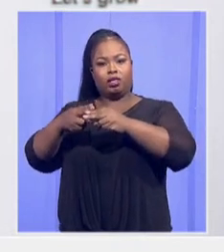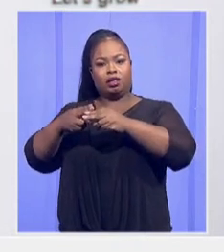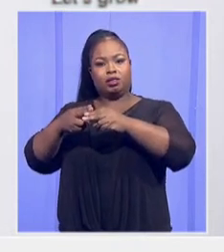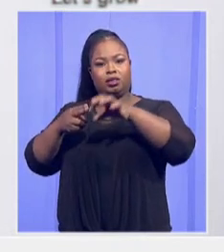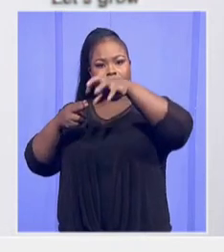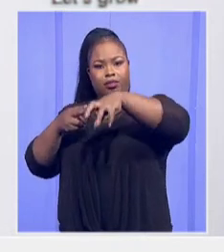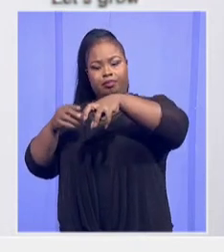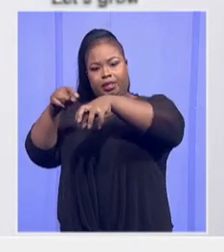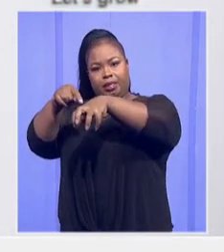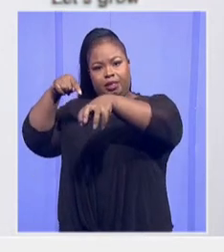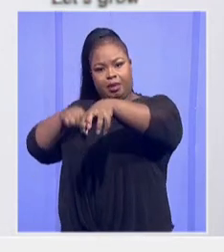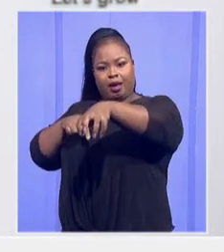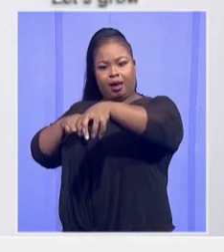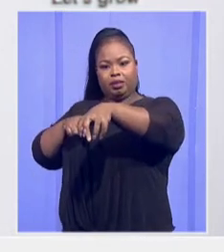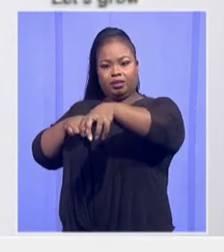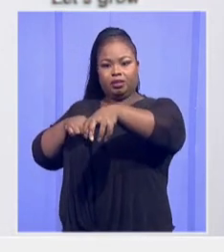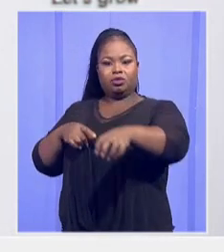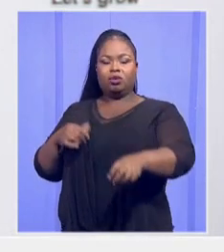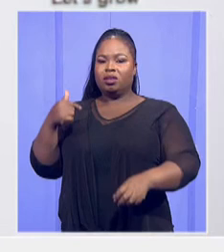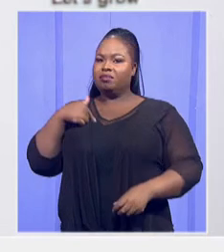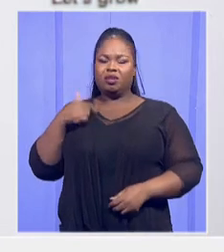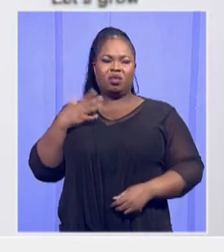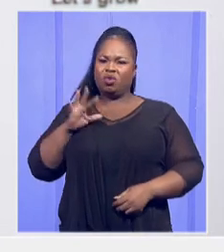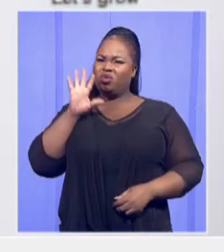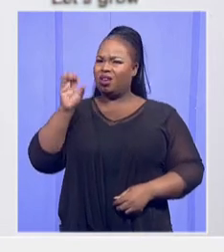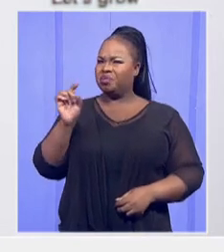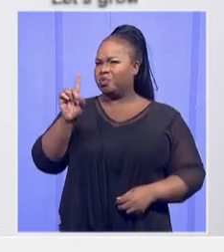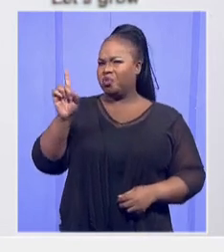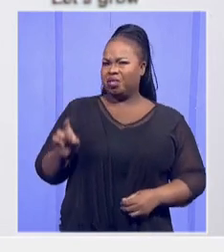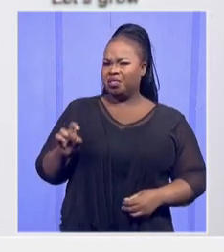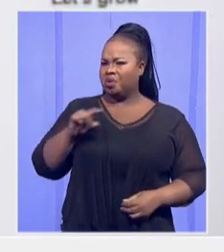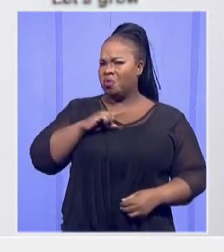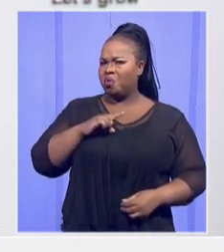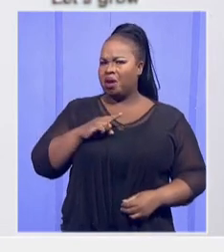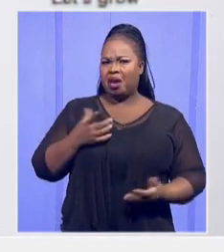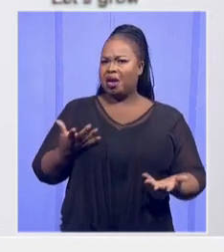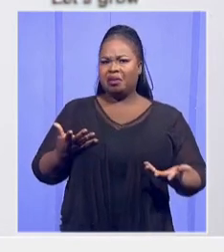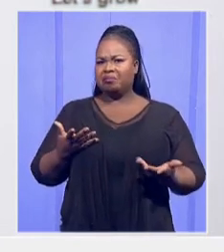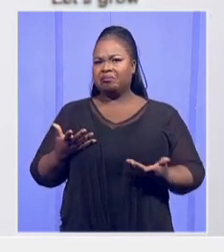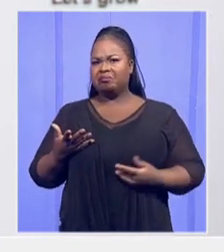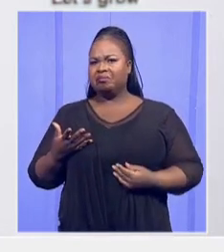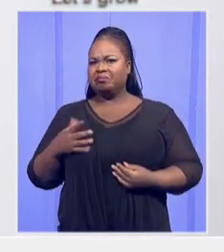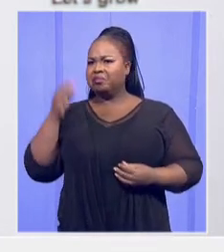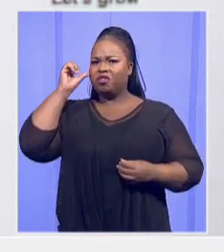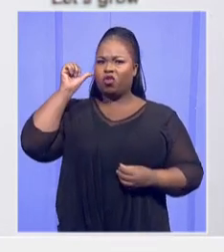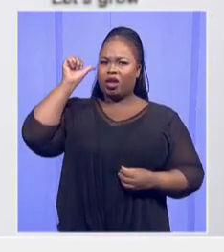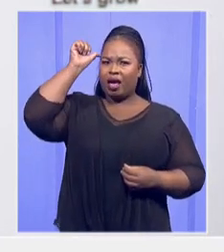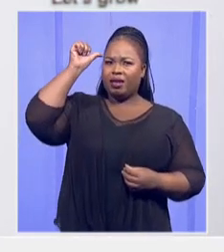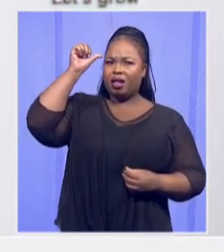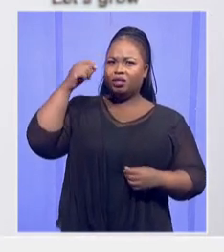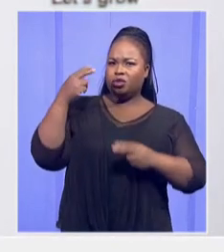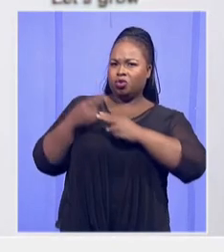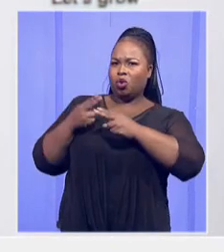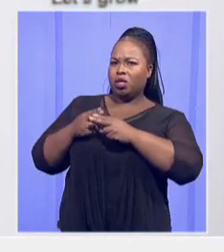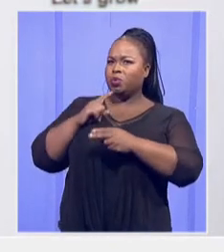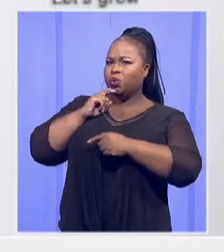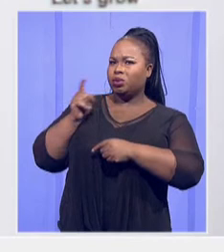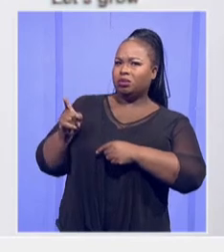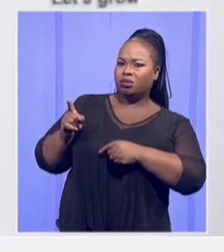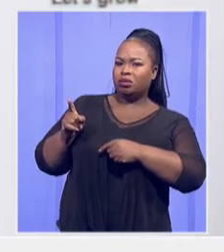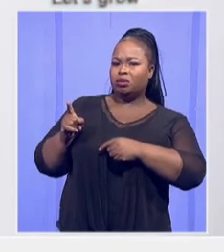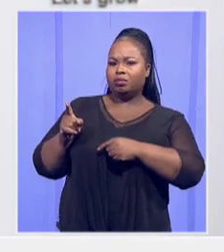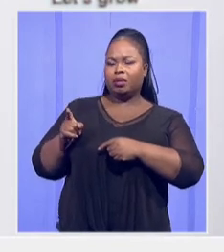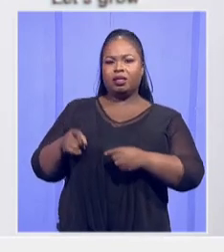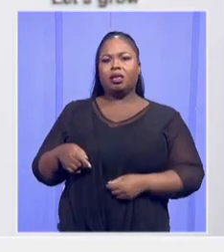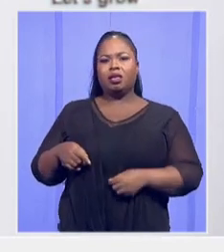And I don't want to be asking questions because why would have not gone to senior toilets? And she was not found in the pit